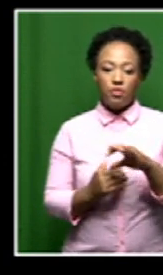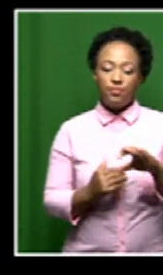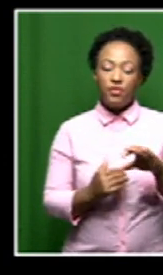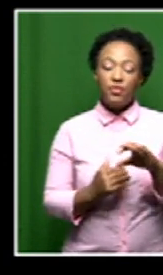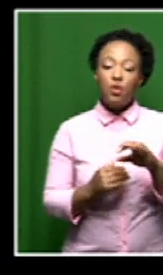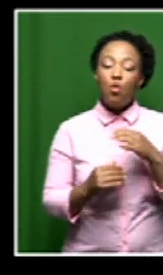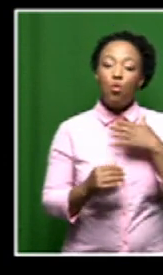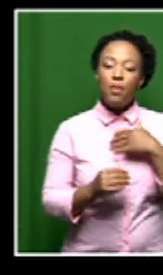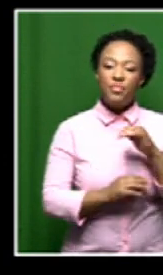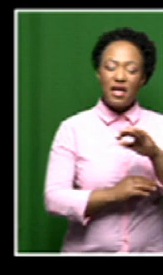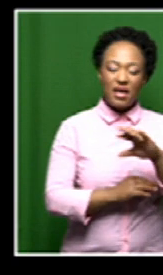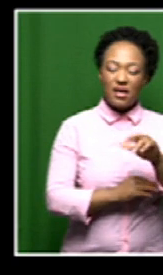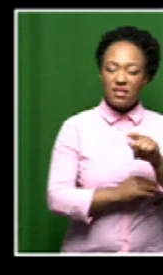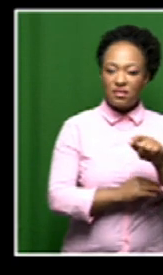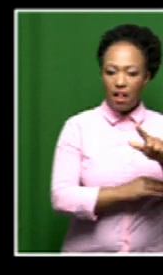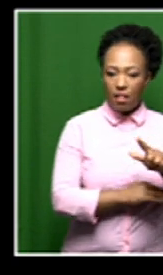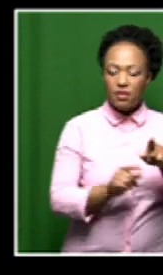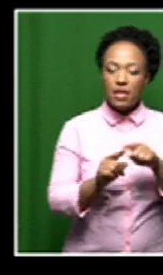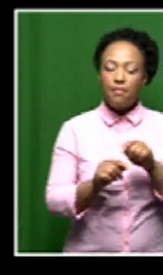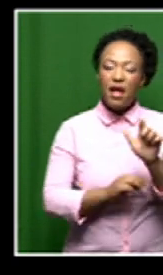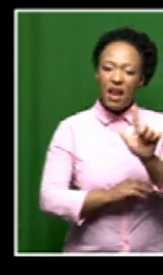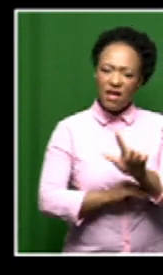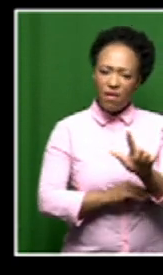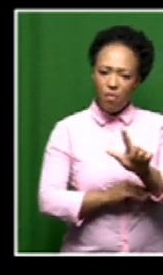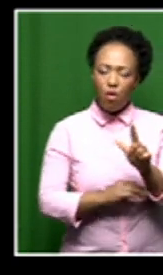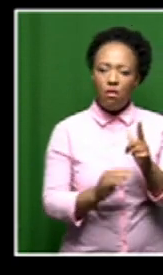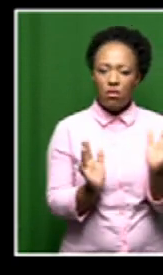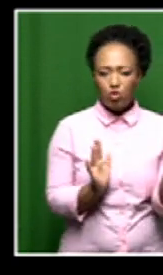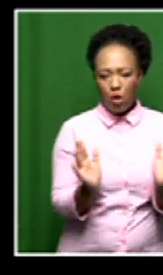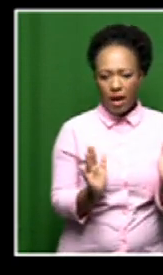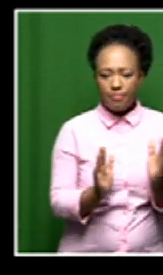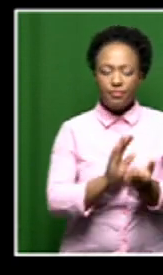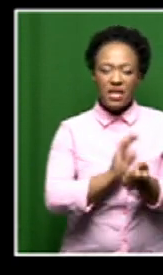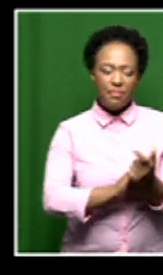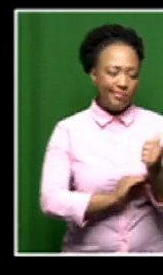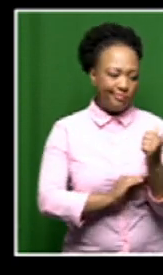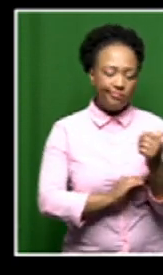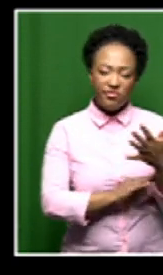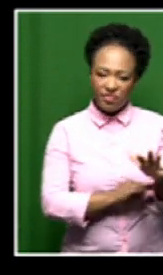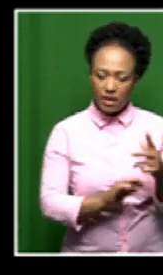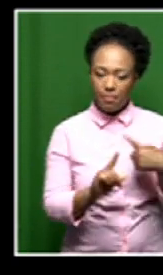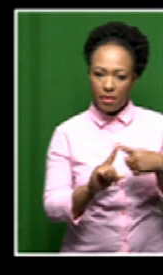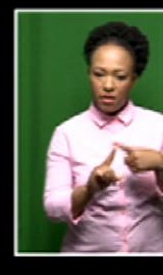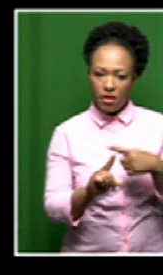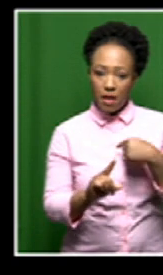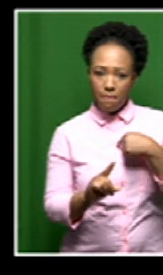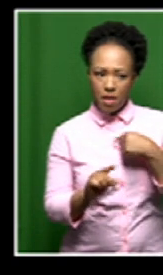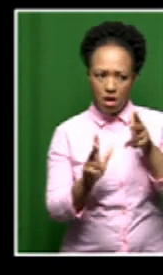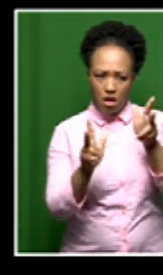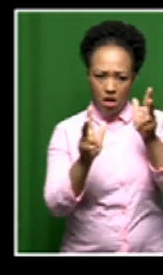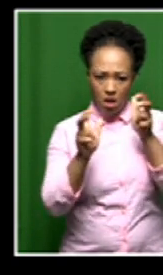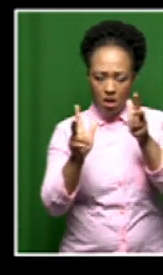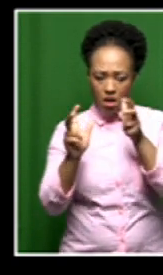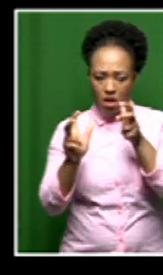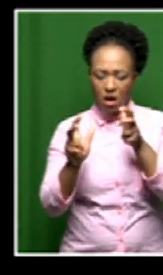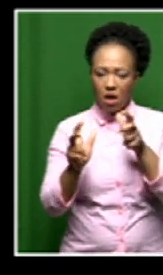and Liverpool, those are the sporting, the big highlights sporting soccer matches that took place yesterday and I think from what I gathered it was a bit